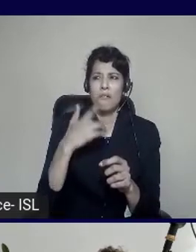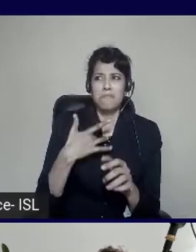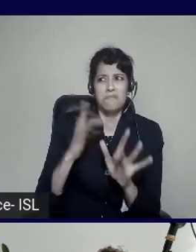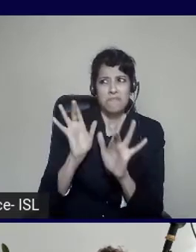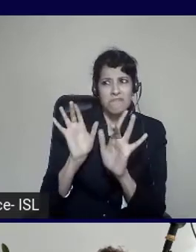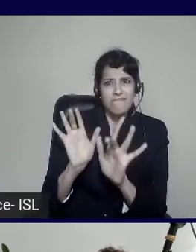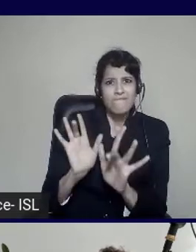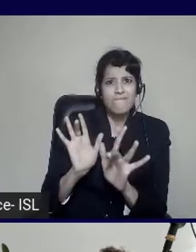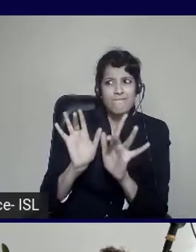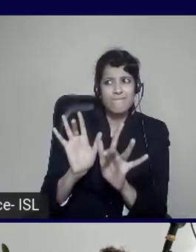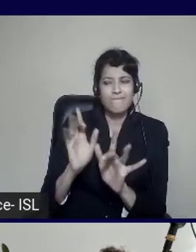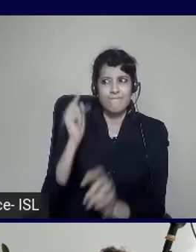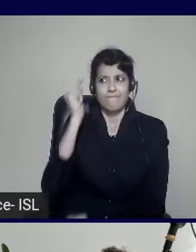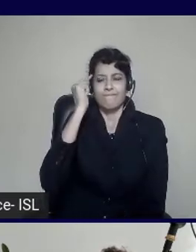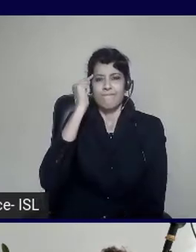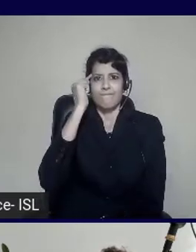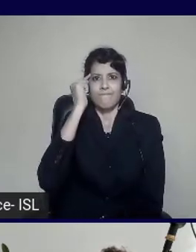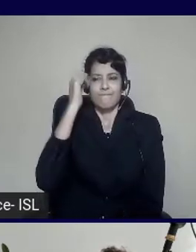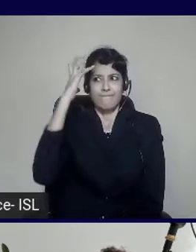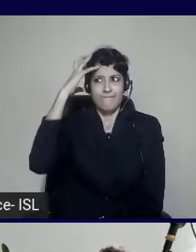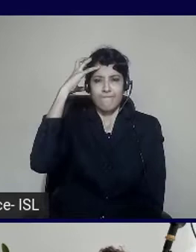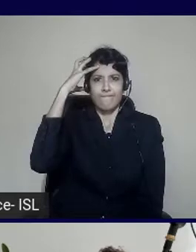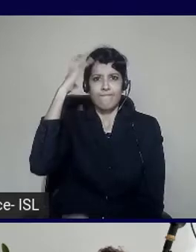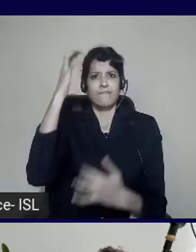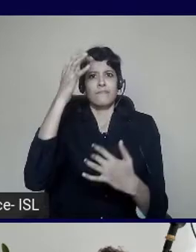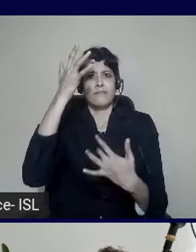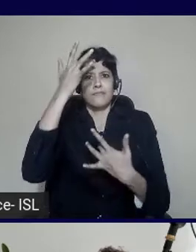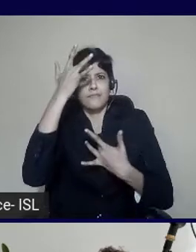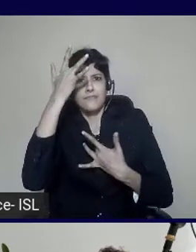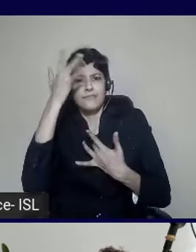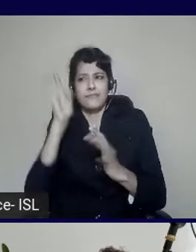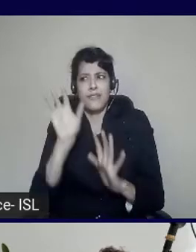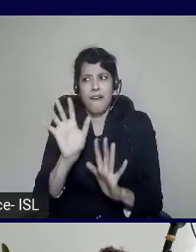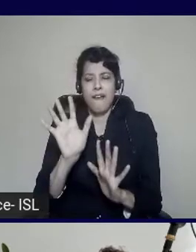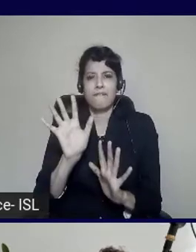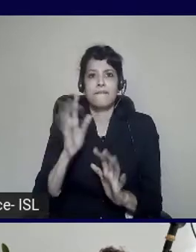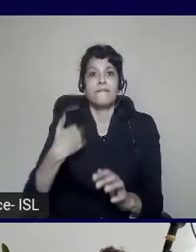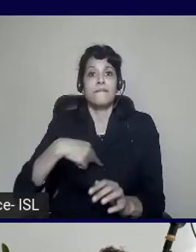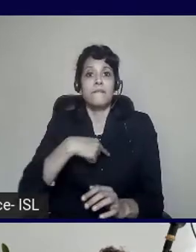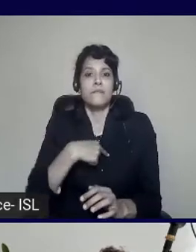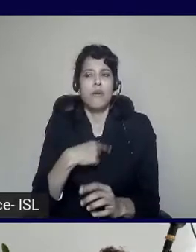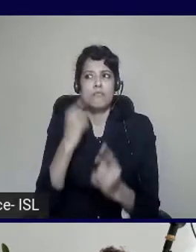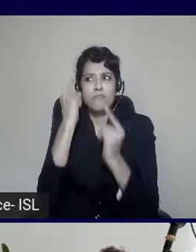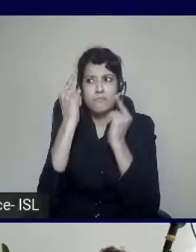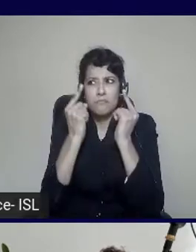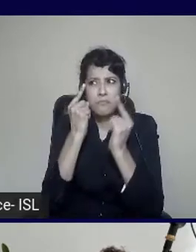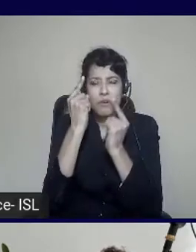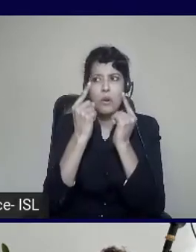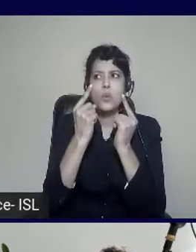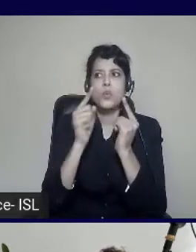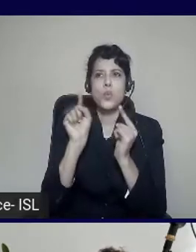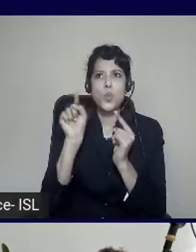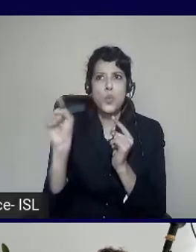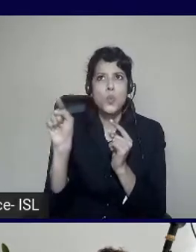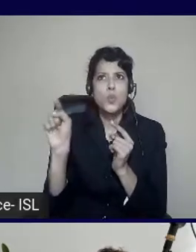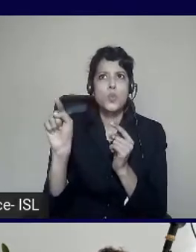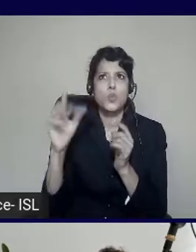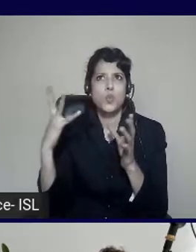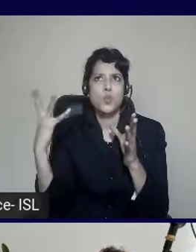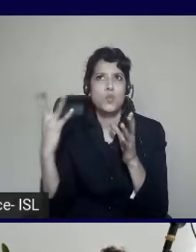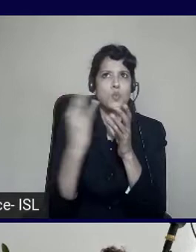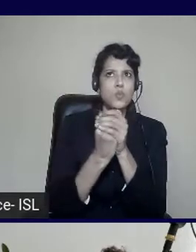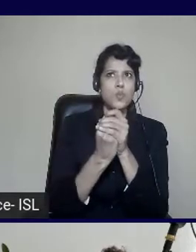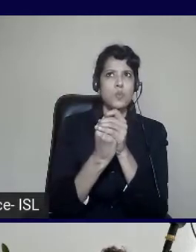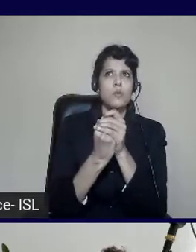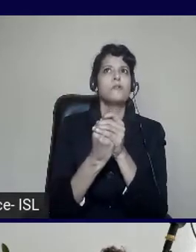who have cognitive or neurodiverse accessible requirements can also understand it. And finally, if you're going to change it for